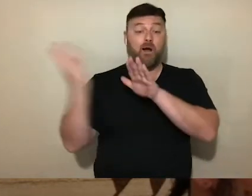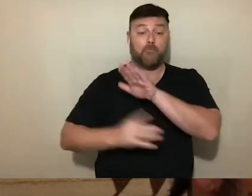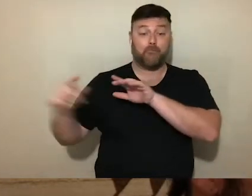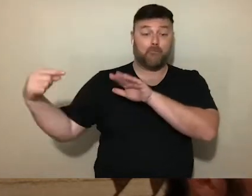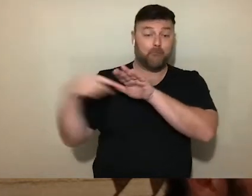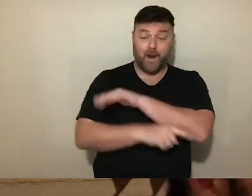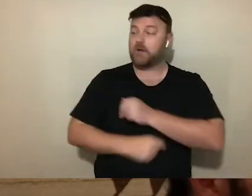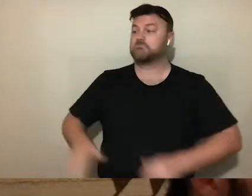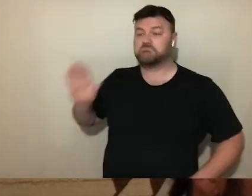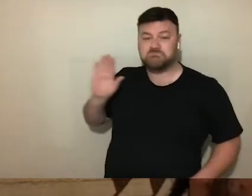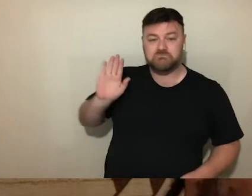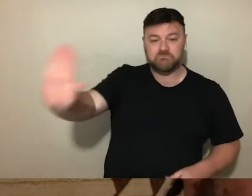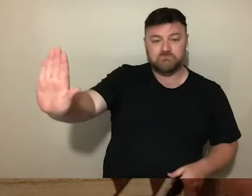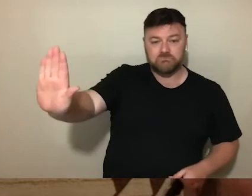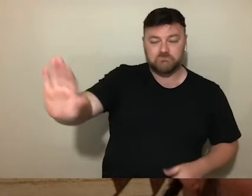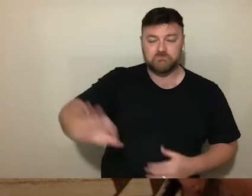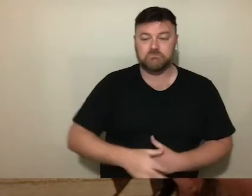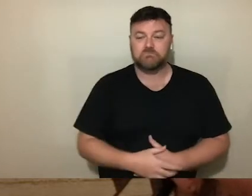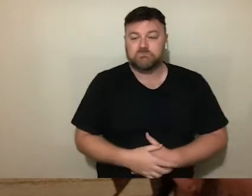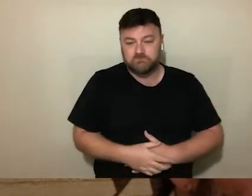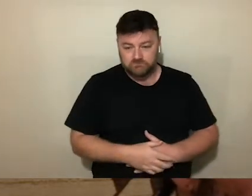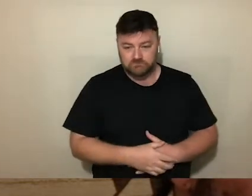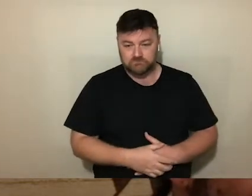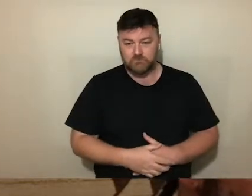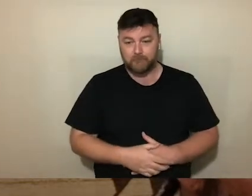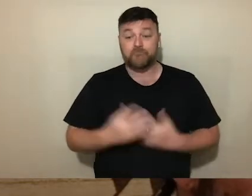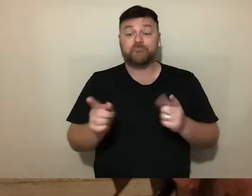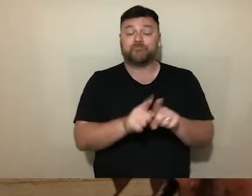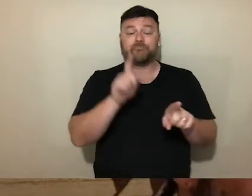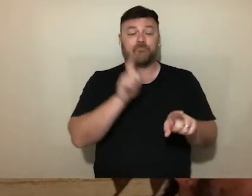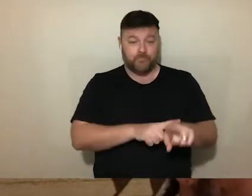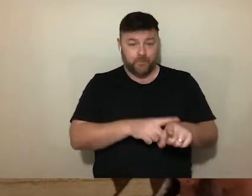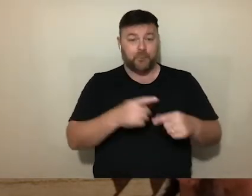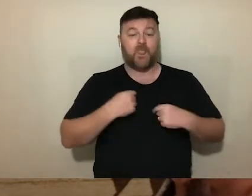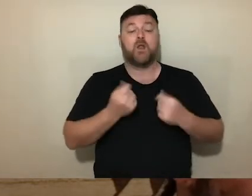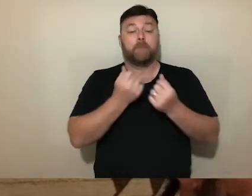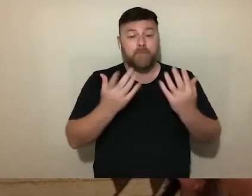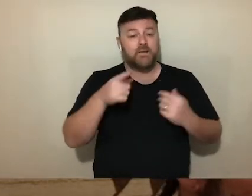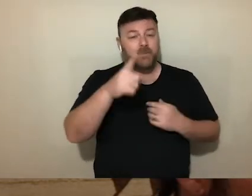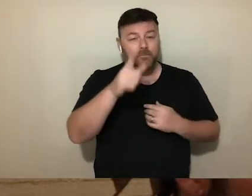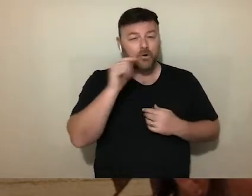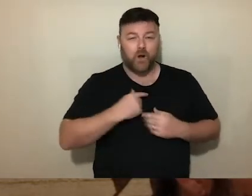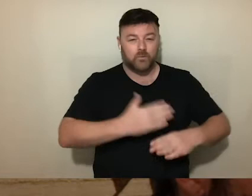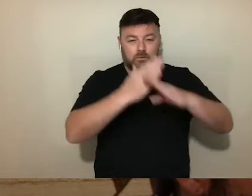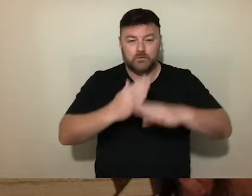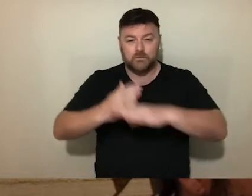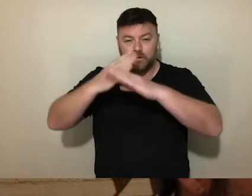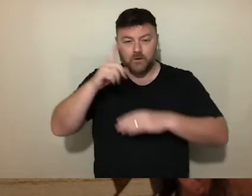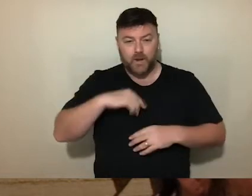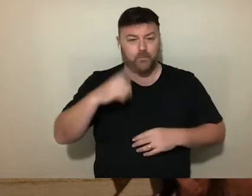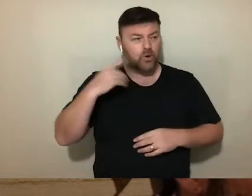means of multilateral agreements. Simultaneously, dominant discourses are being politically used to enshrine the benefits of the